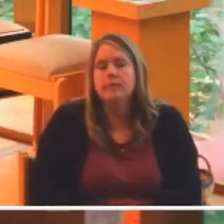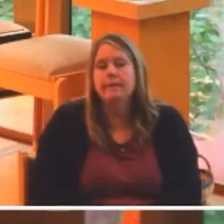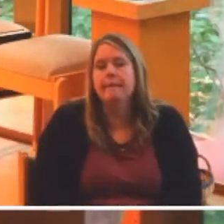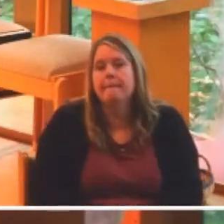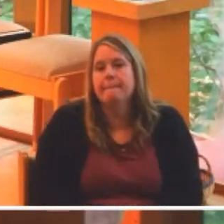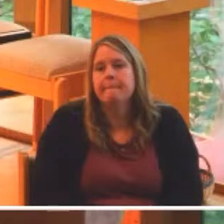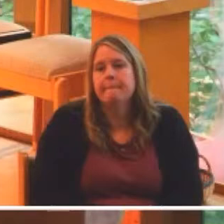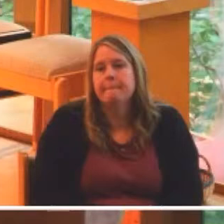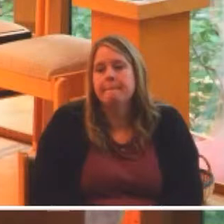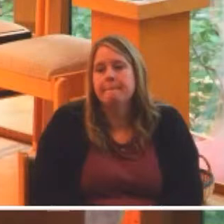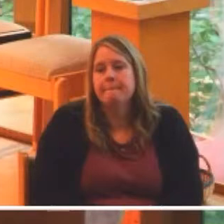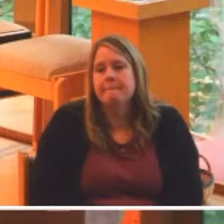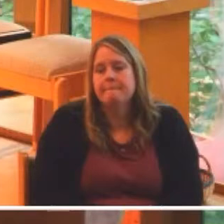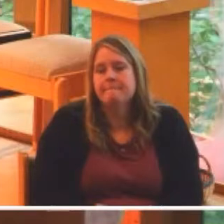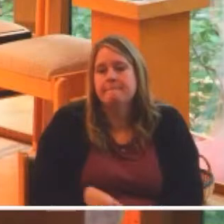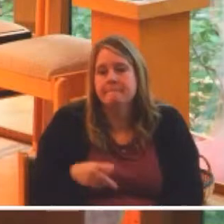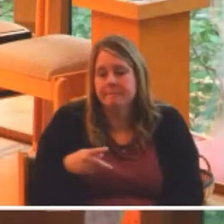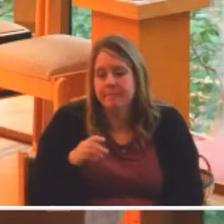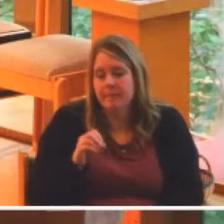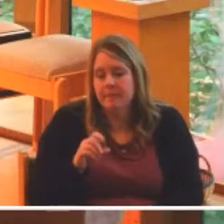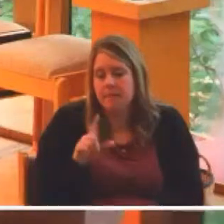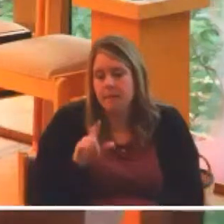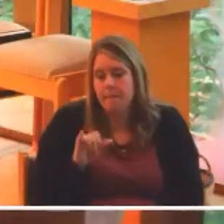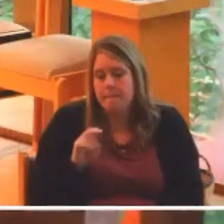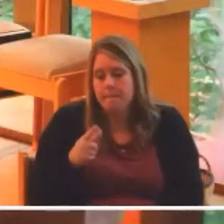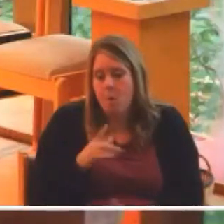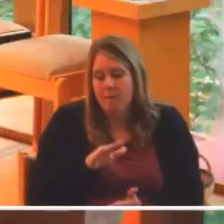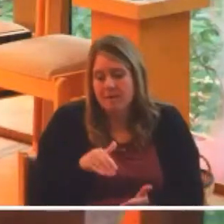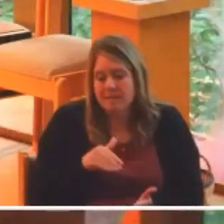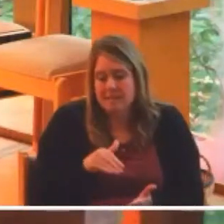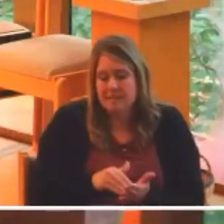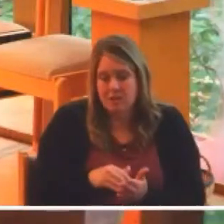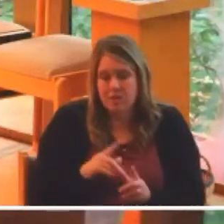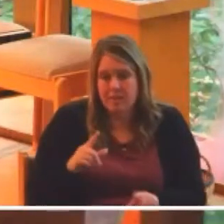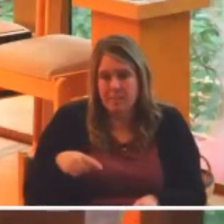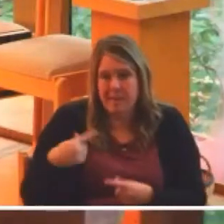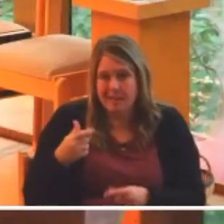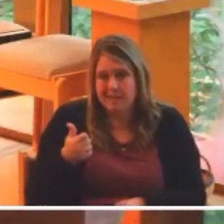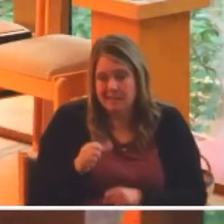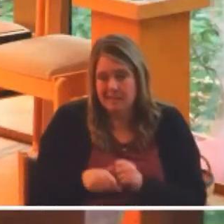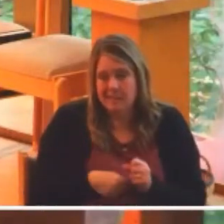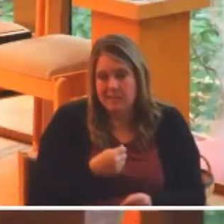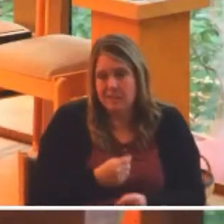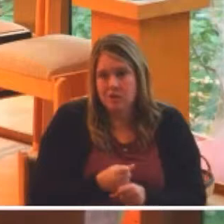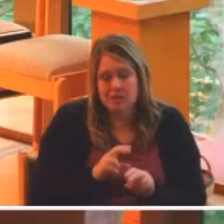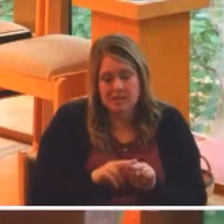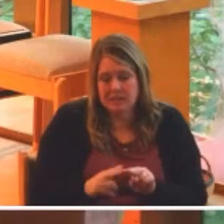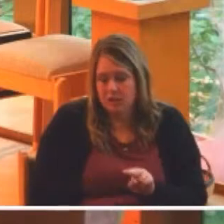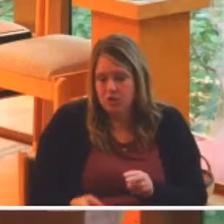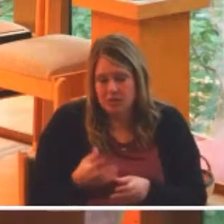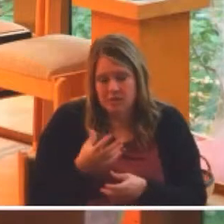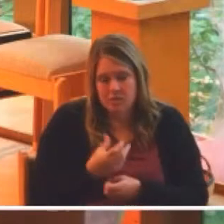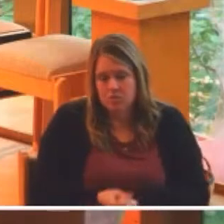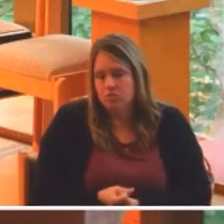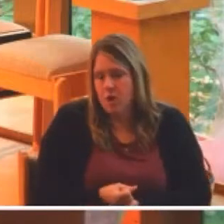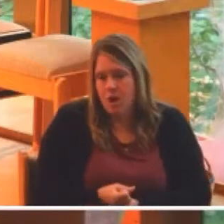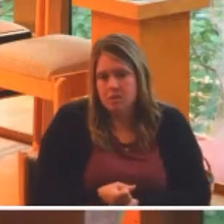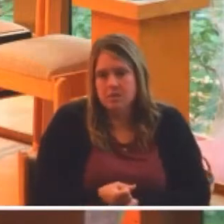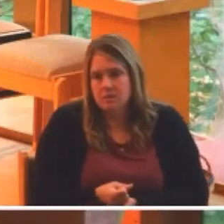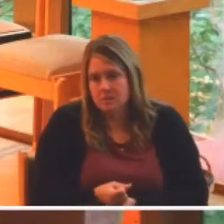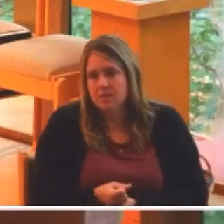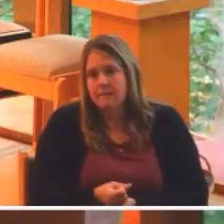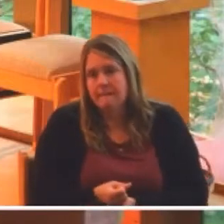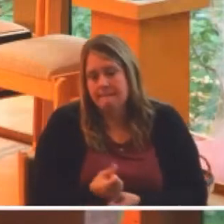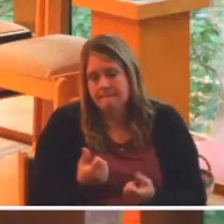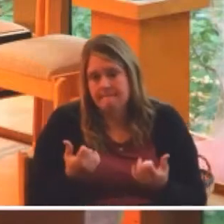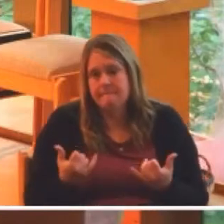I'll tell you that polling sentiment over the past decade has shown increasing distrust, the entrenchment of polarization, and